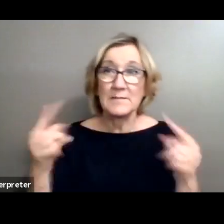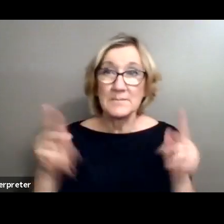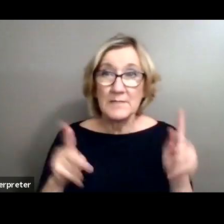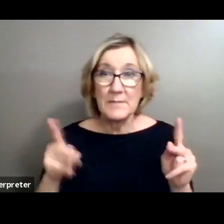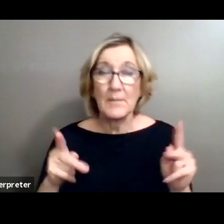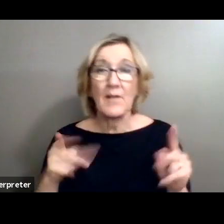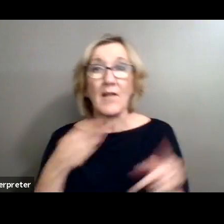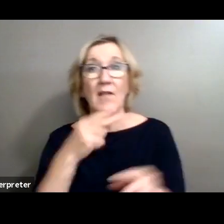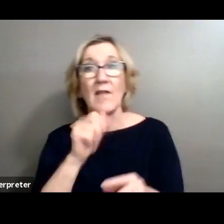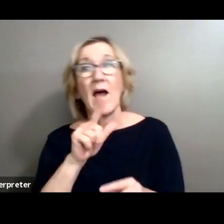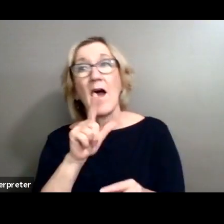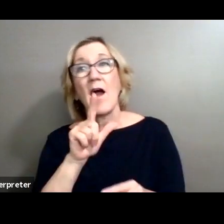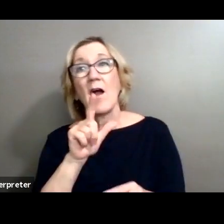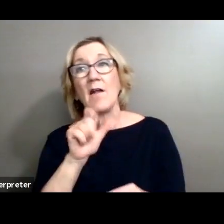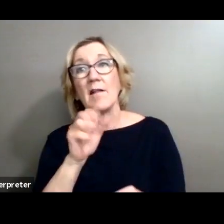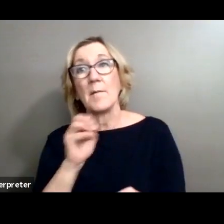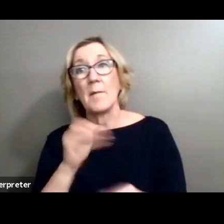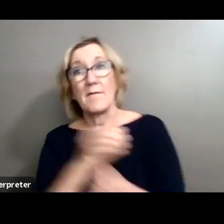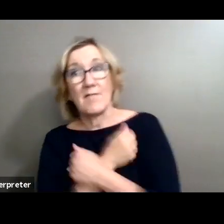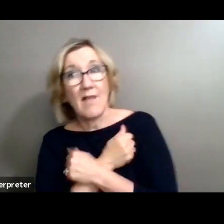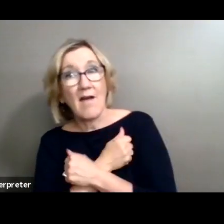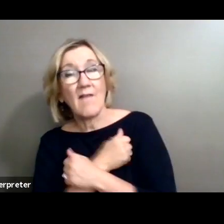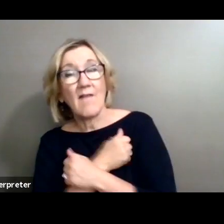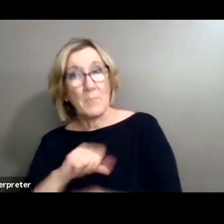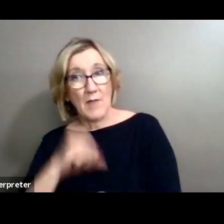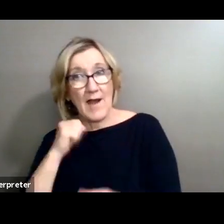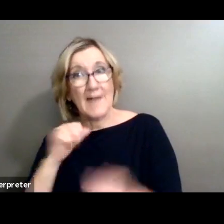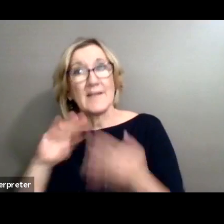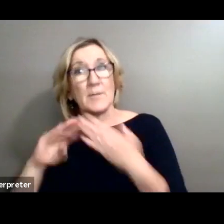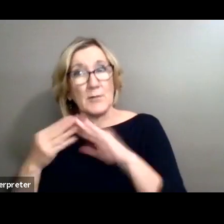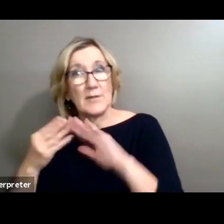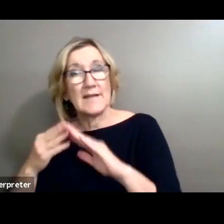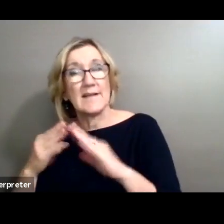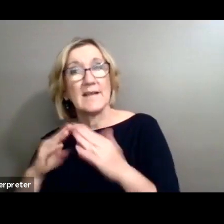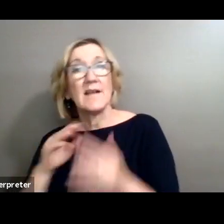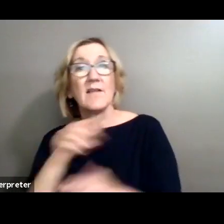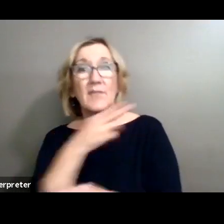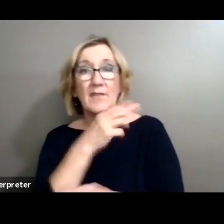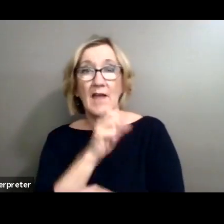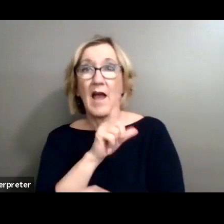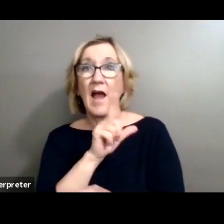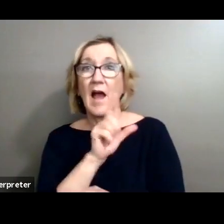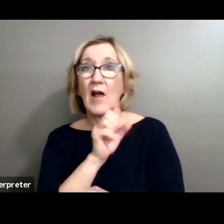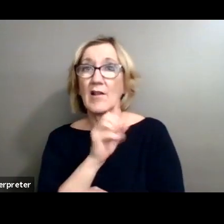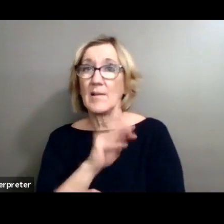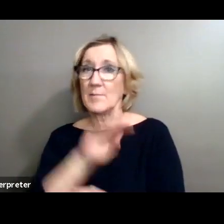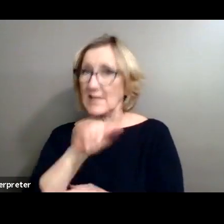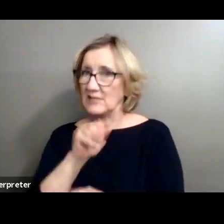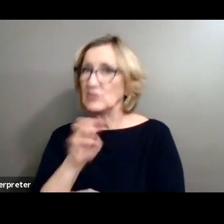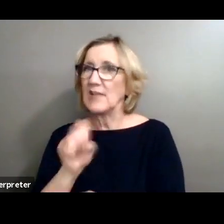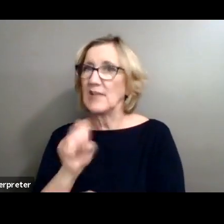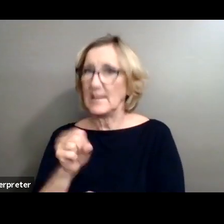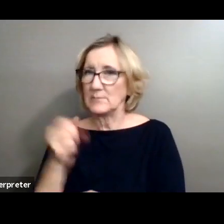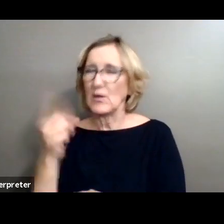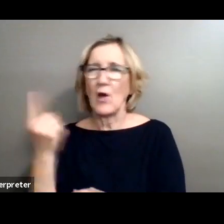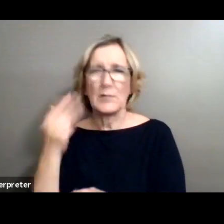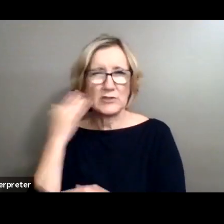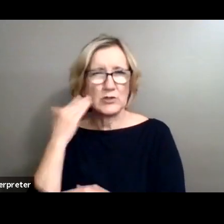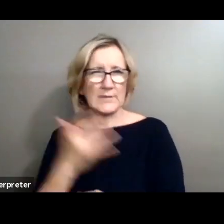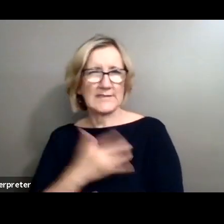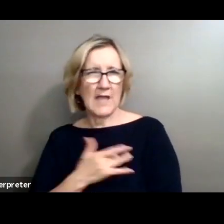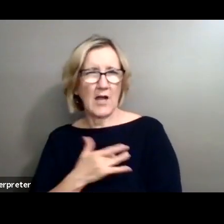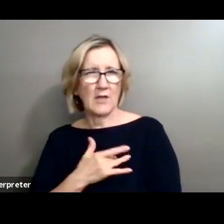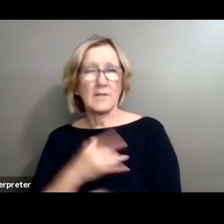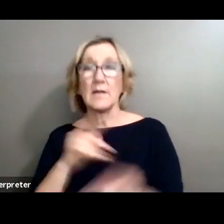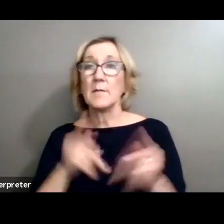of love, pride, and community. The Harlem that James van der Zee always saw in his heart. And people came to say,